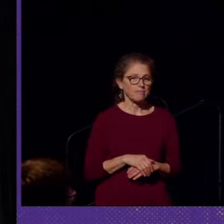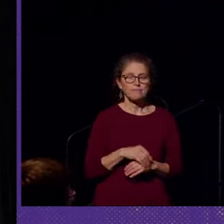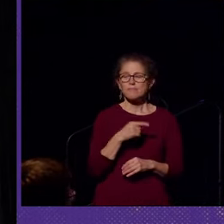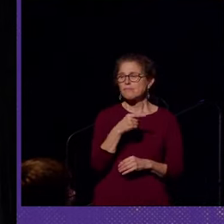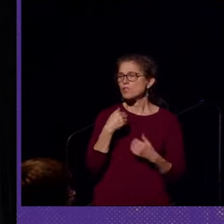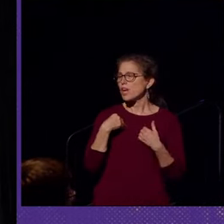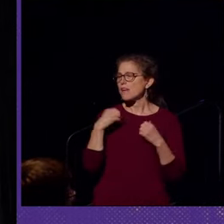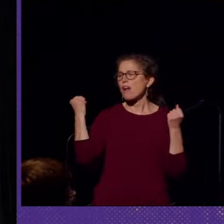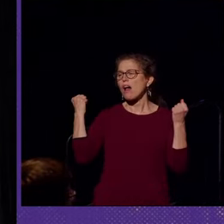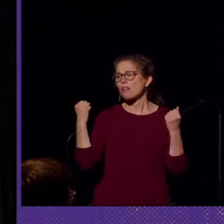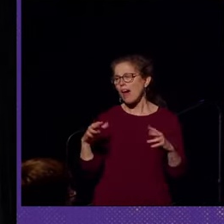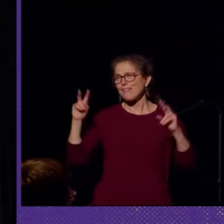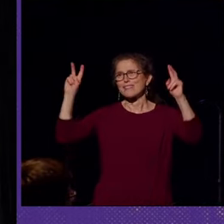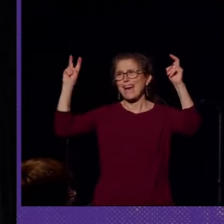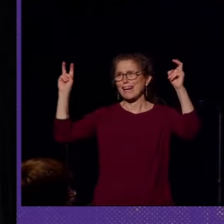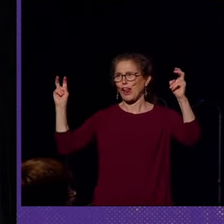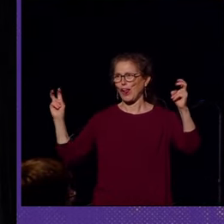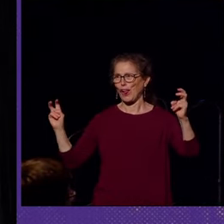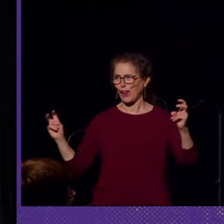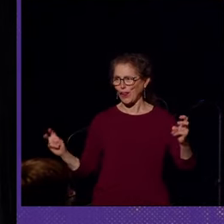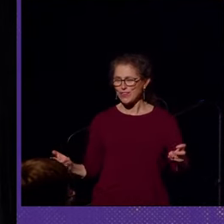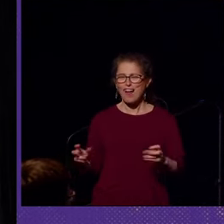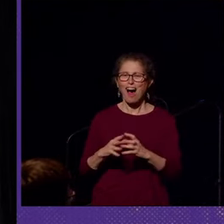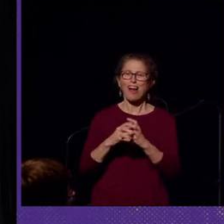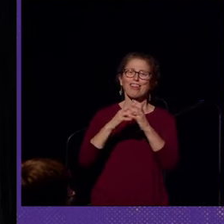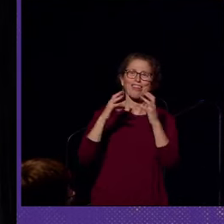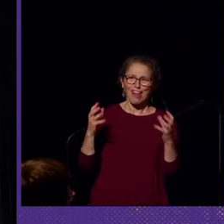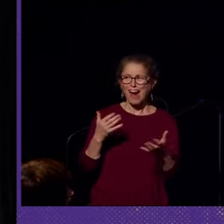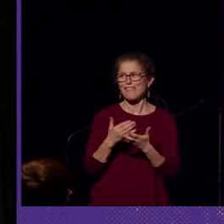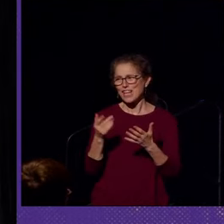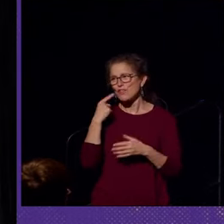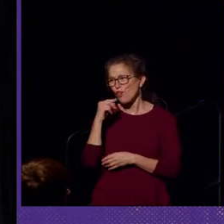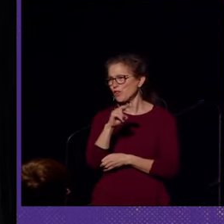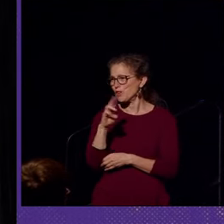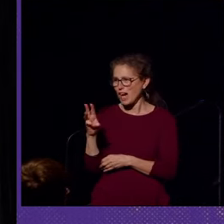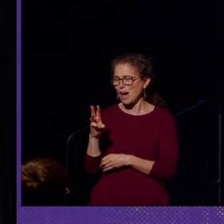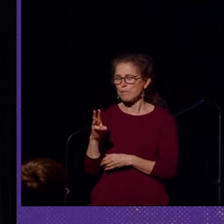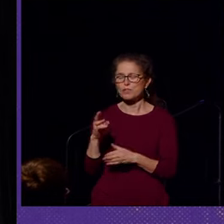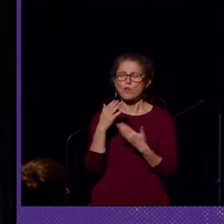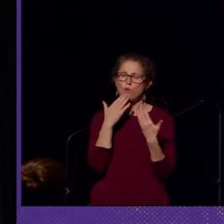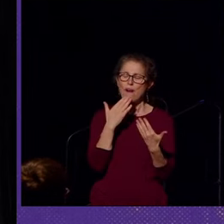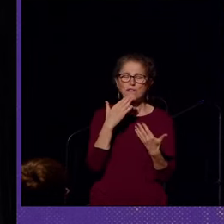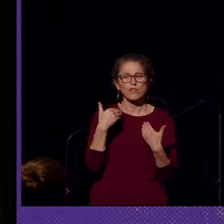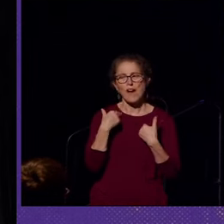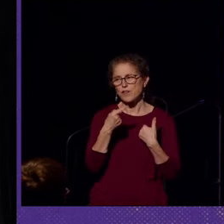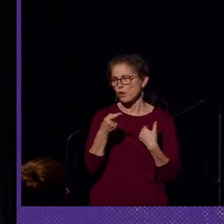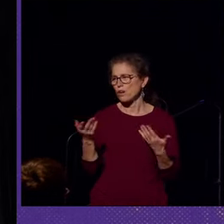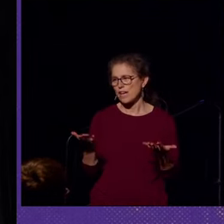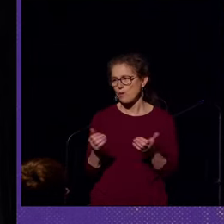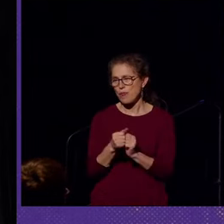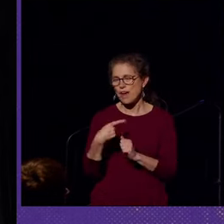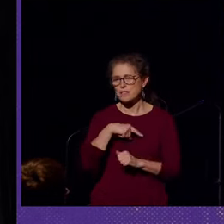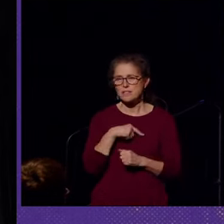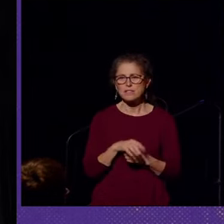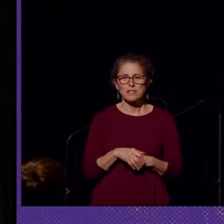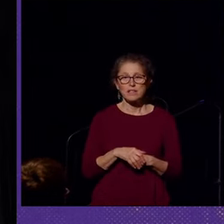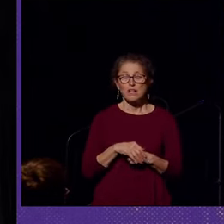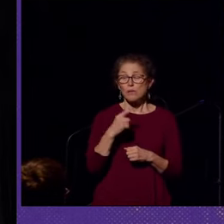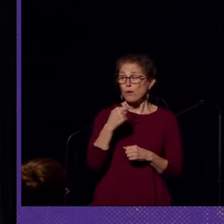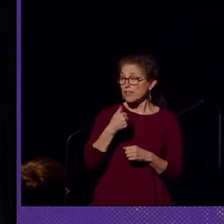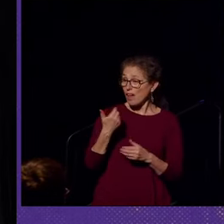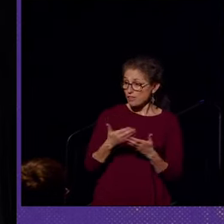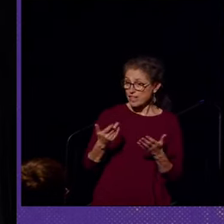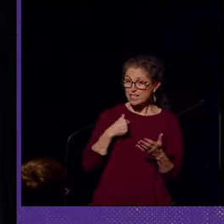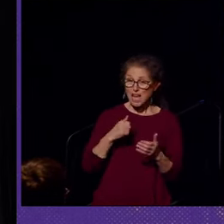She has a lot of titles, I just want to say that. She does a lot of things for the university and we are so grateful to have her with us. And one of the other